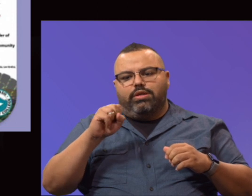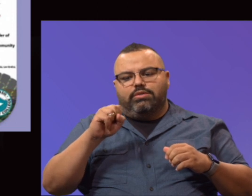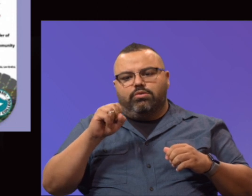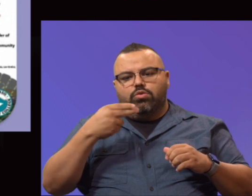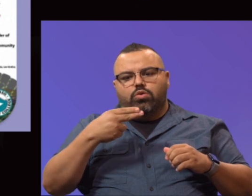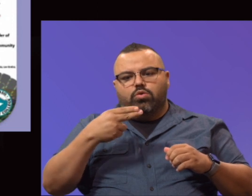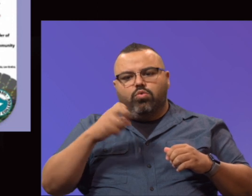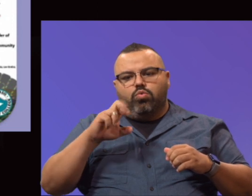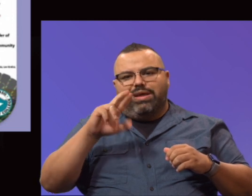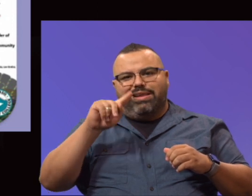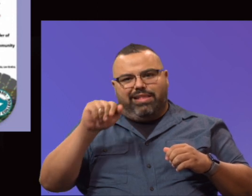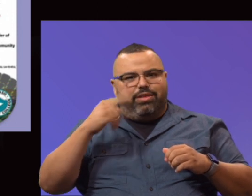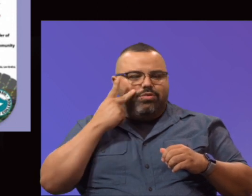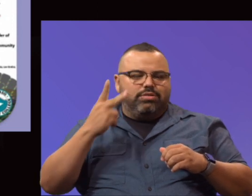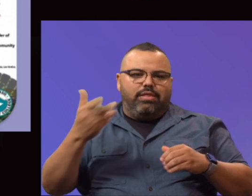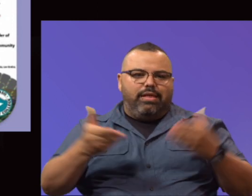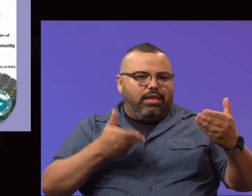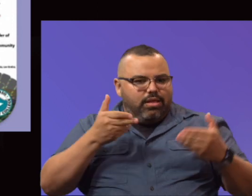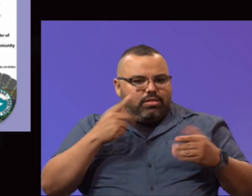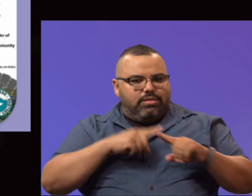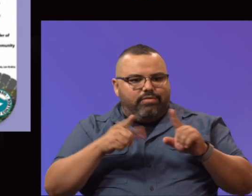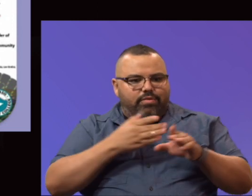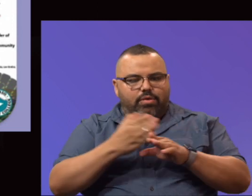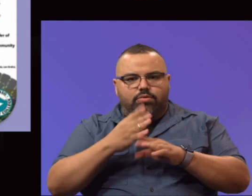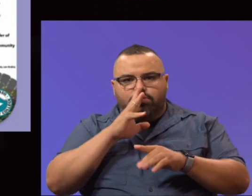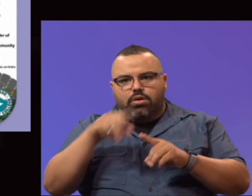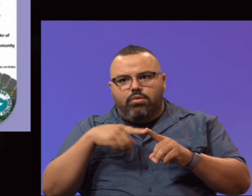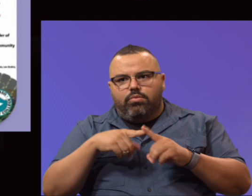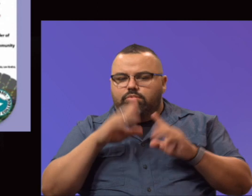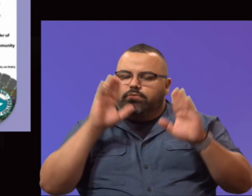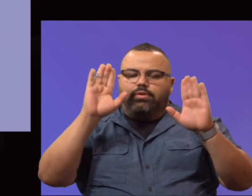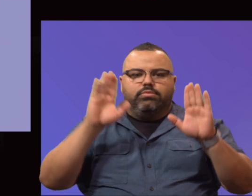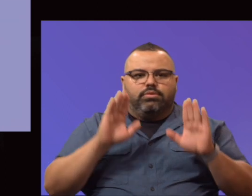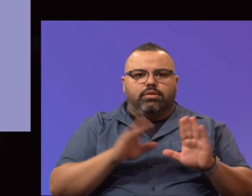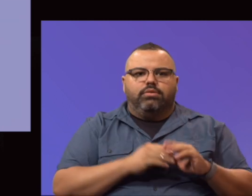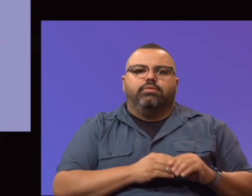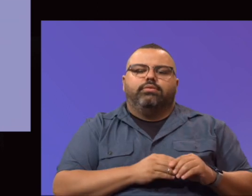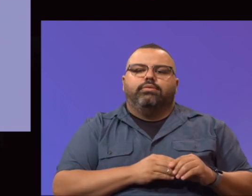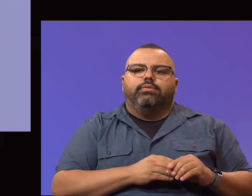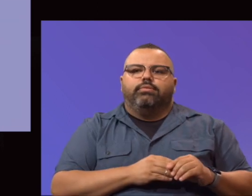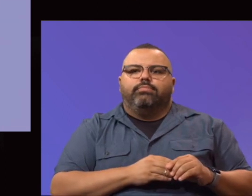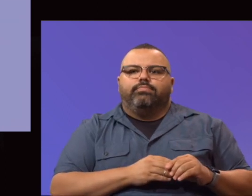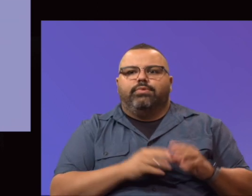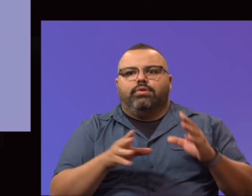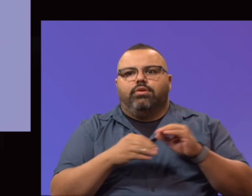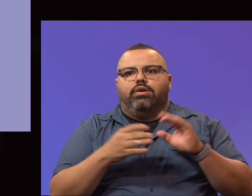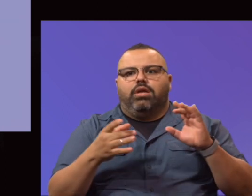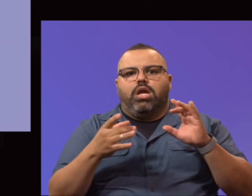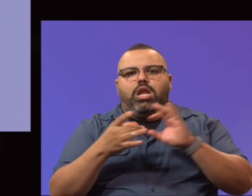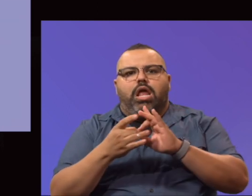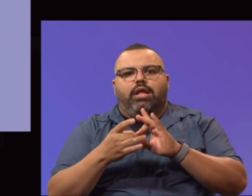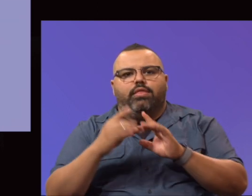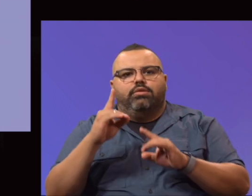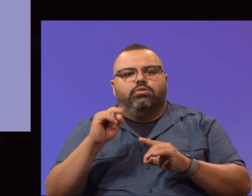final guest. You see all the different areas that they covered, which was outstanding. In addition, Connecting the Dots.